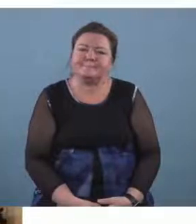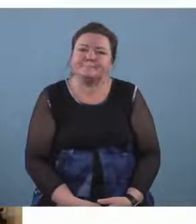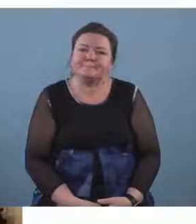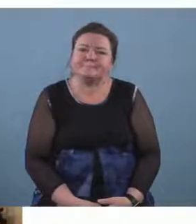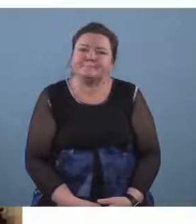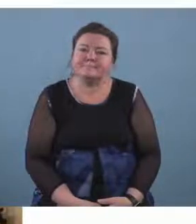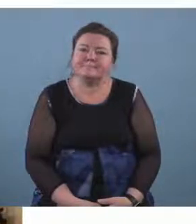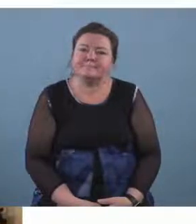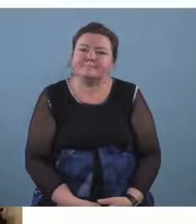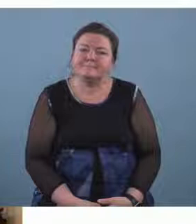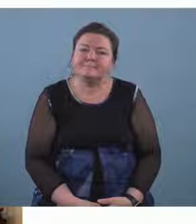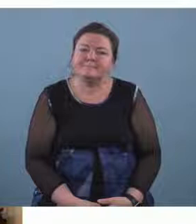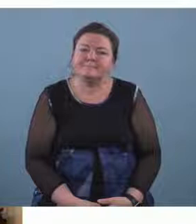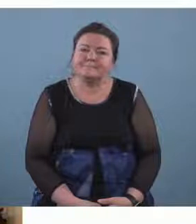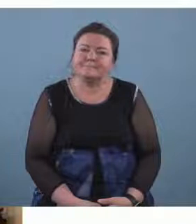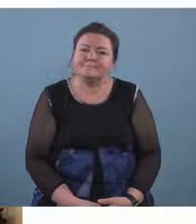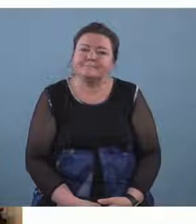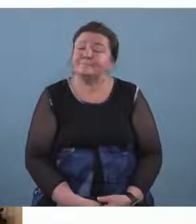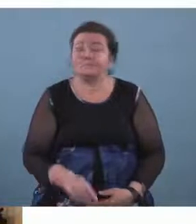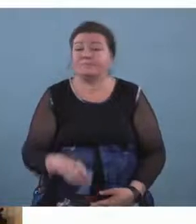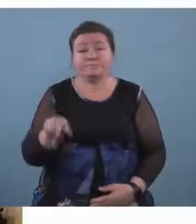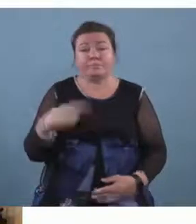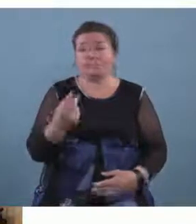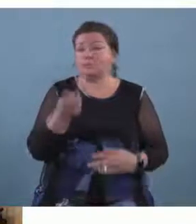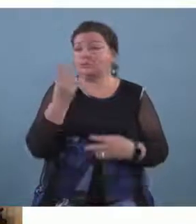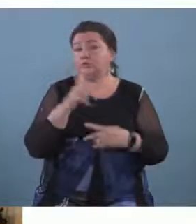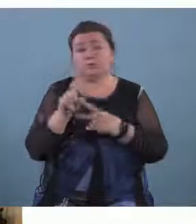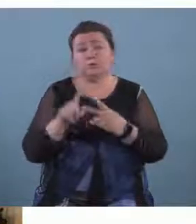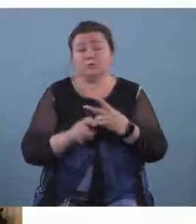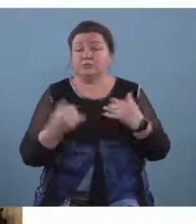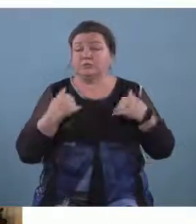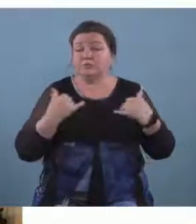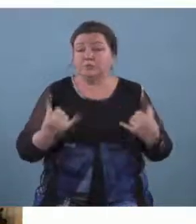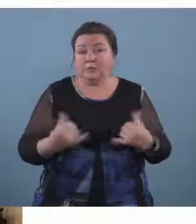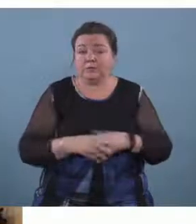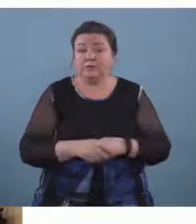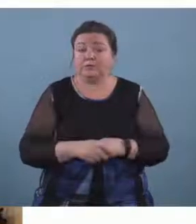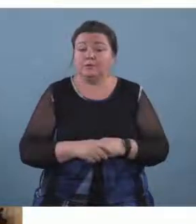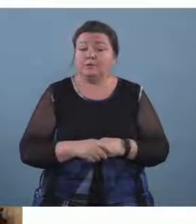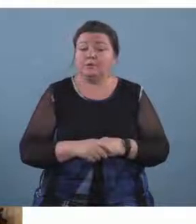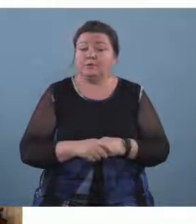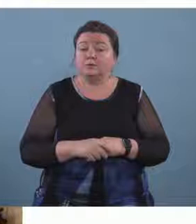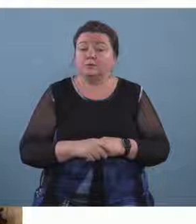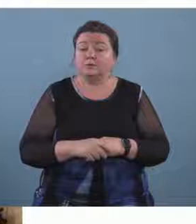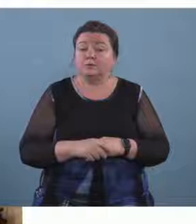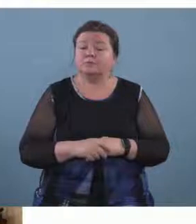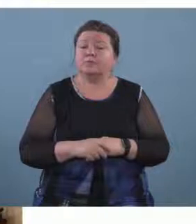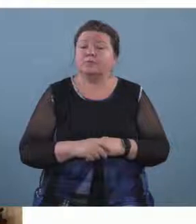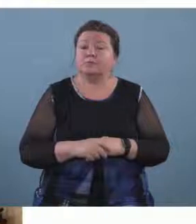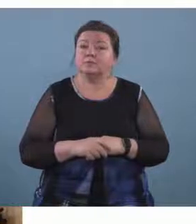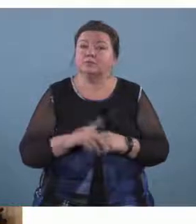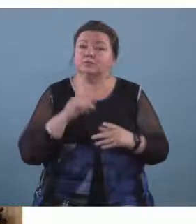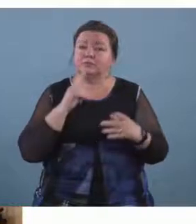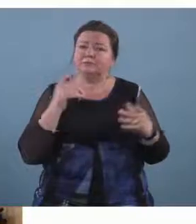thank you danny i think those are the only two questions that we have um we just uh probably should be